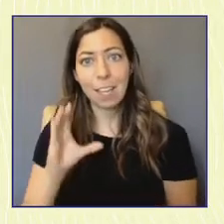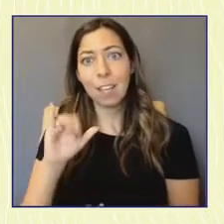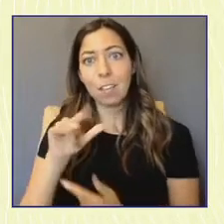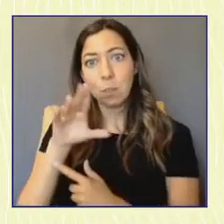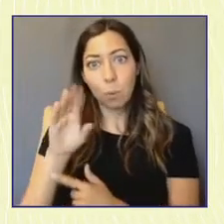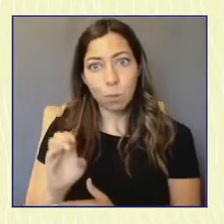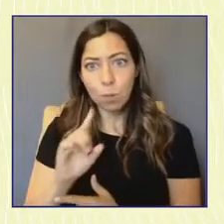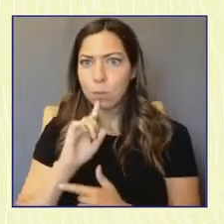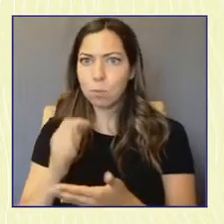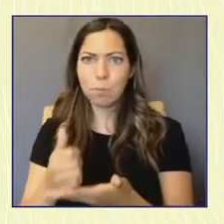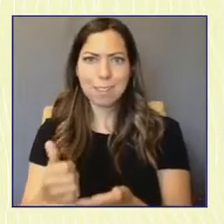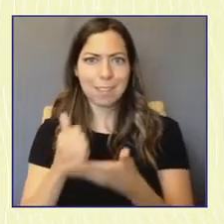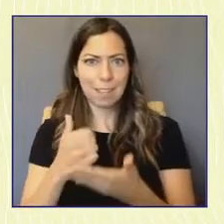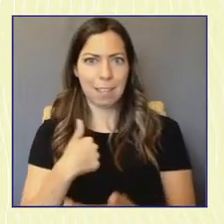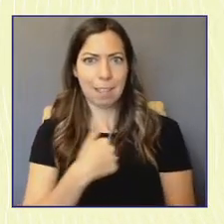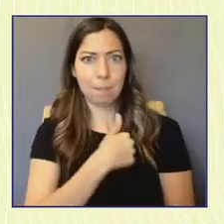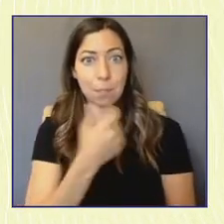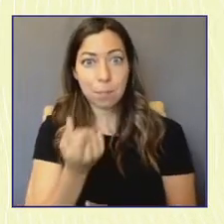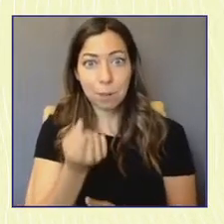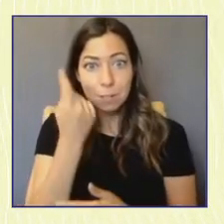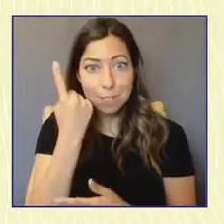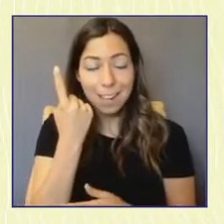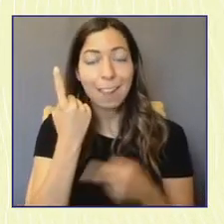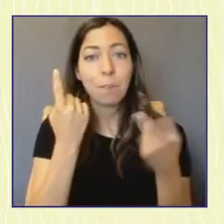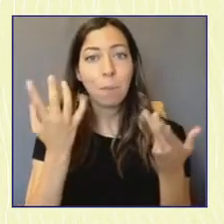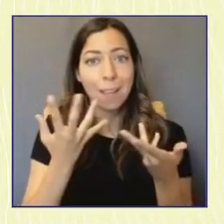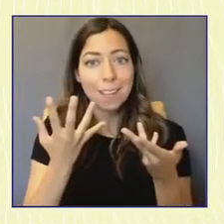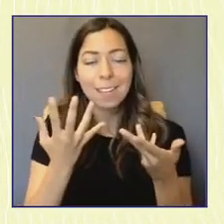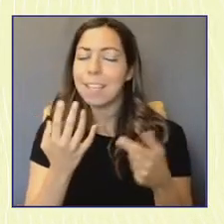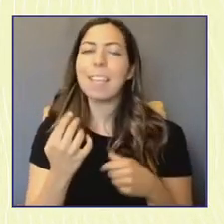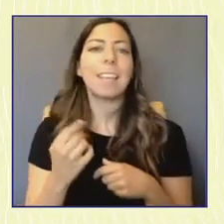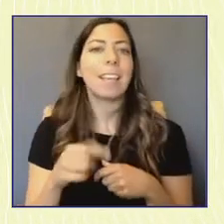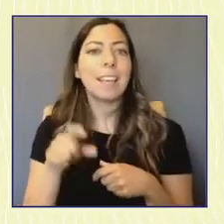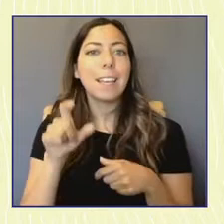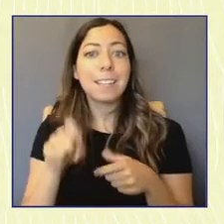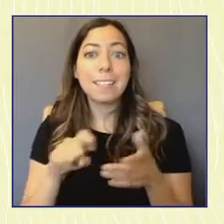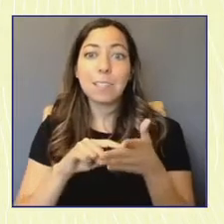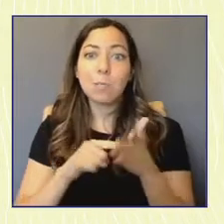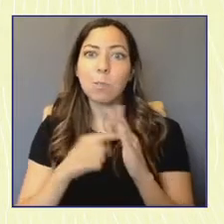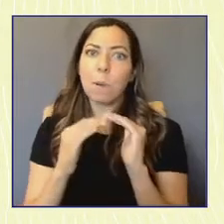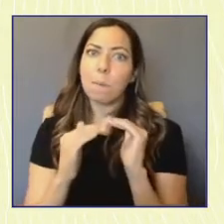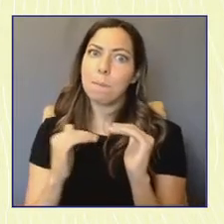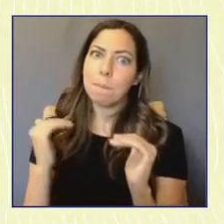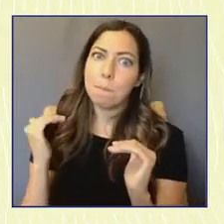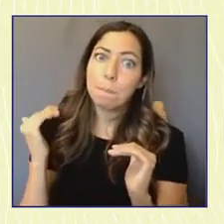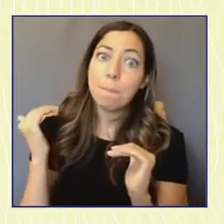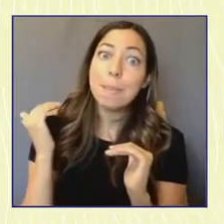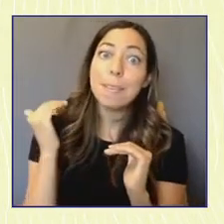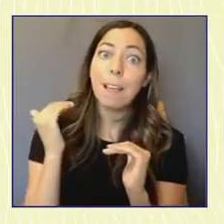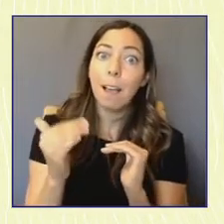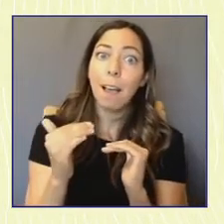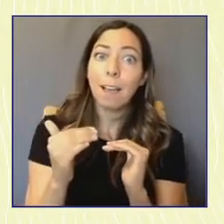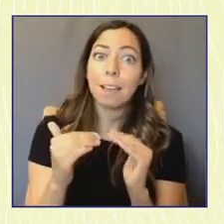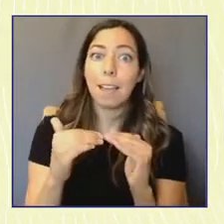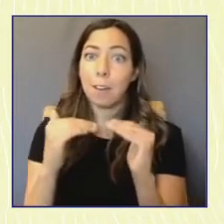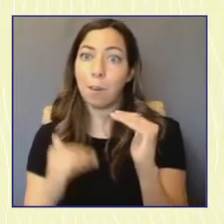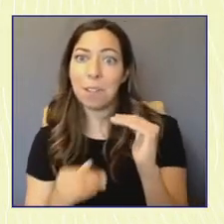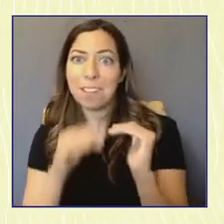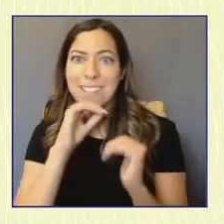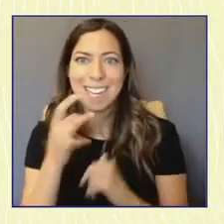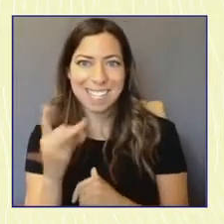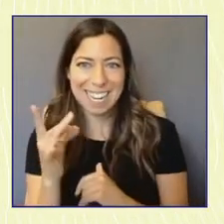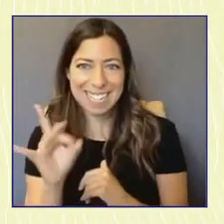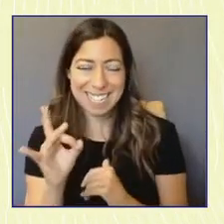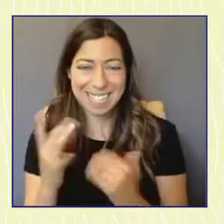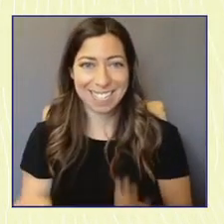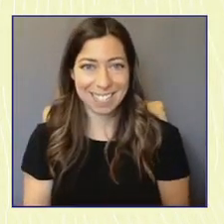understand is that all has to start well beyond the age and before the age of 18. And so we work